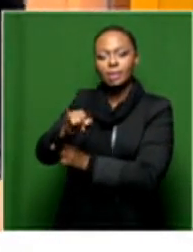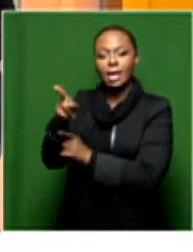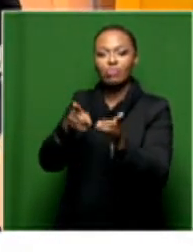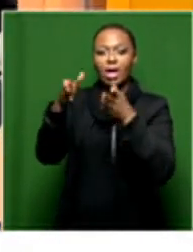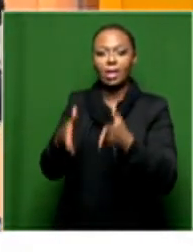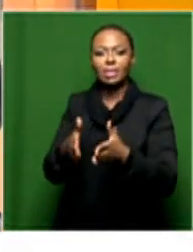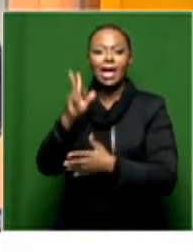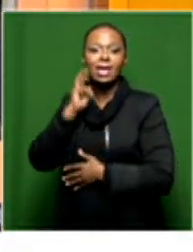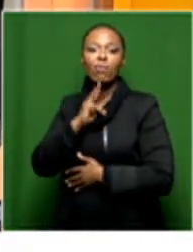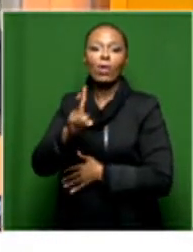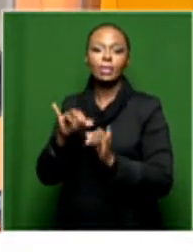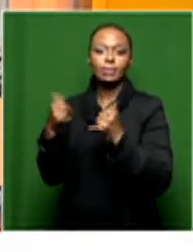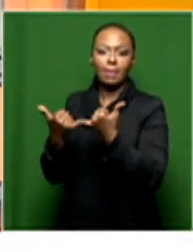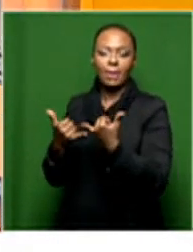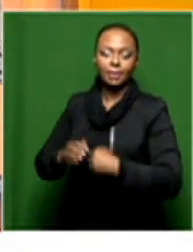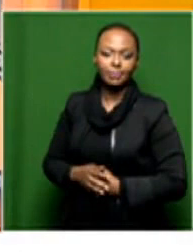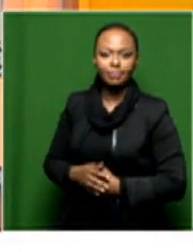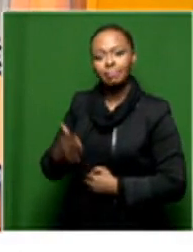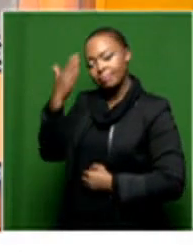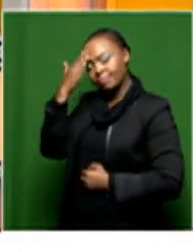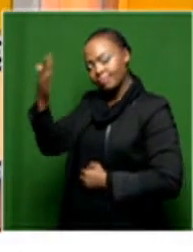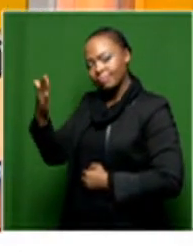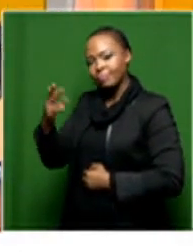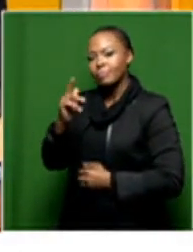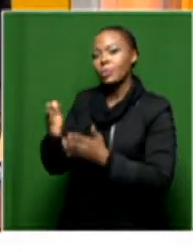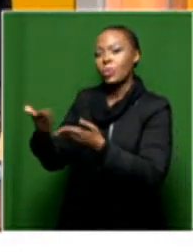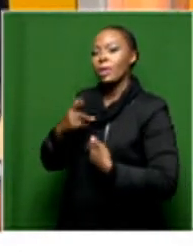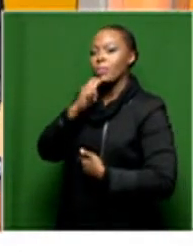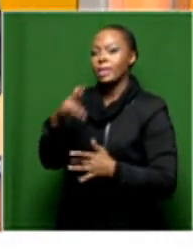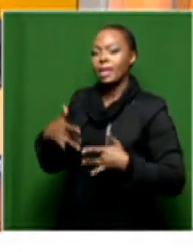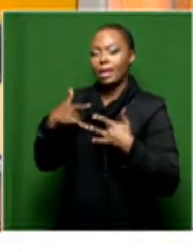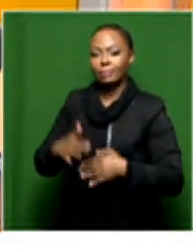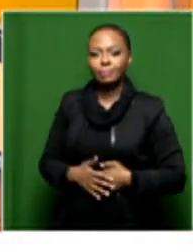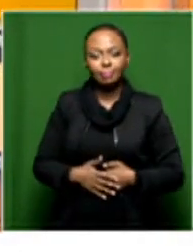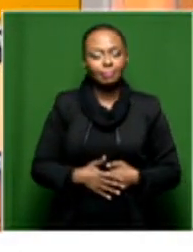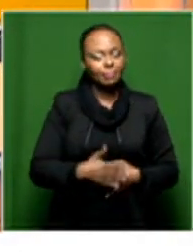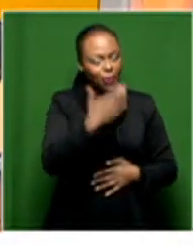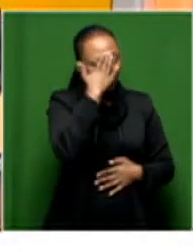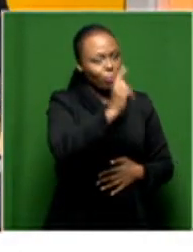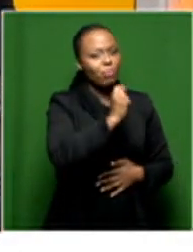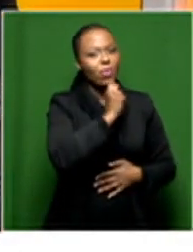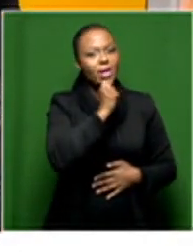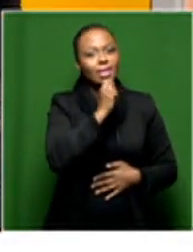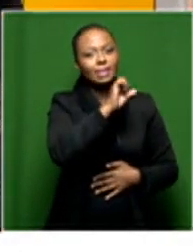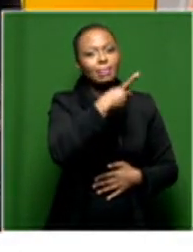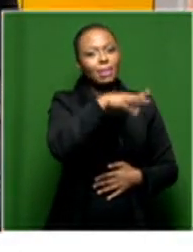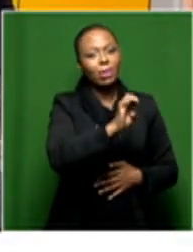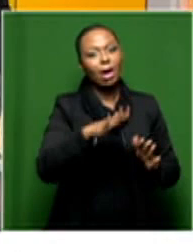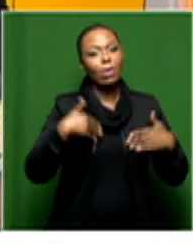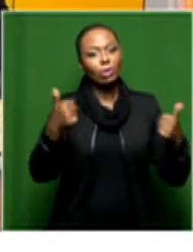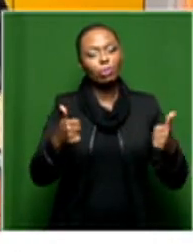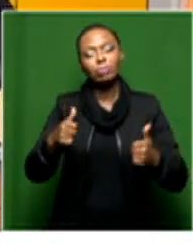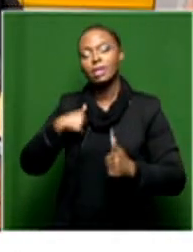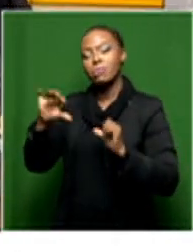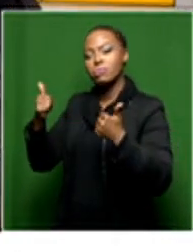Voice. Moe Afrika, very good morning to you. Thanks for joining us. Welcome to Morning Live. Good morning St. Peewe. How are you? I'm very